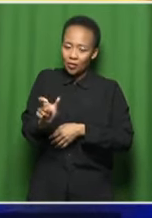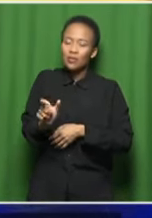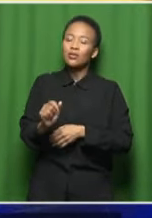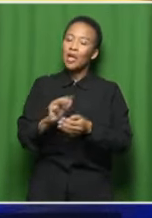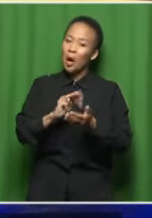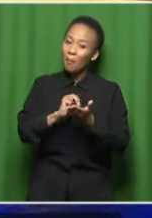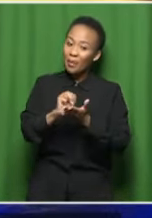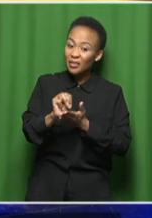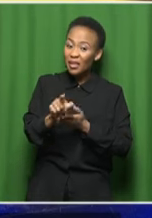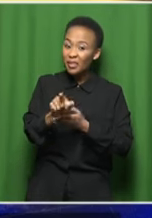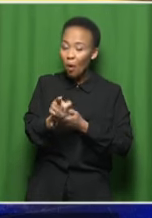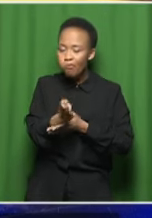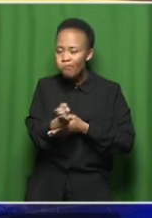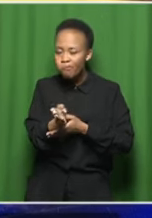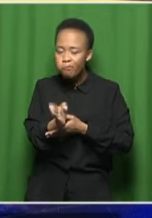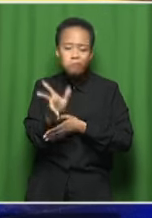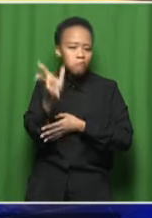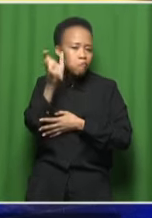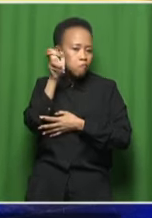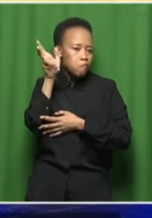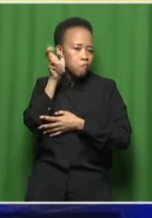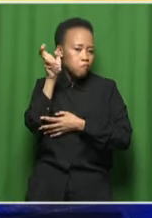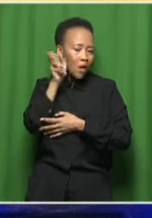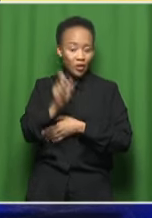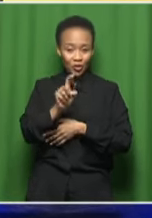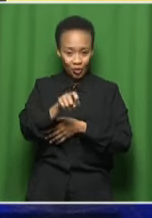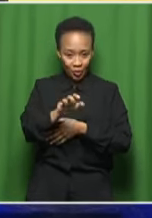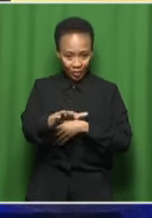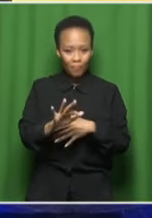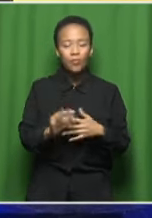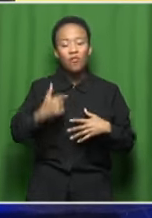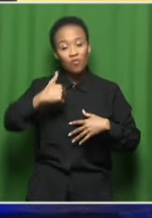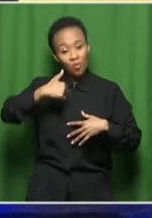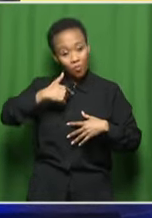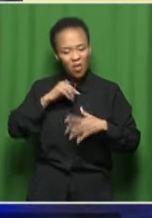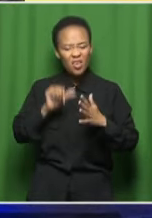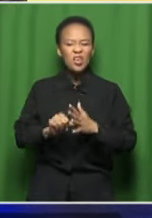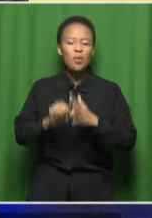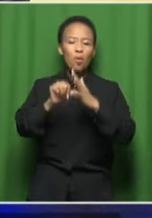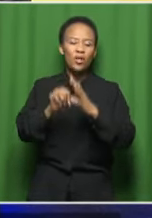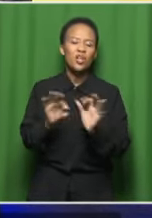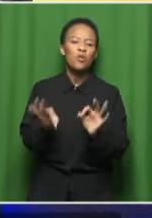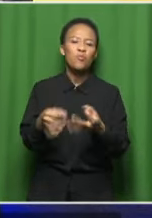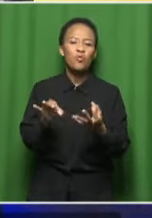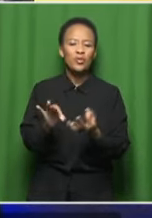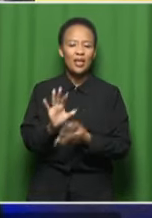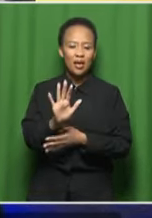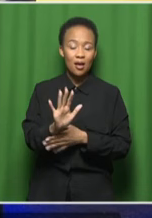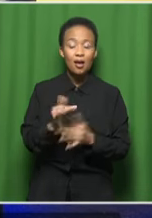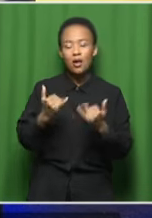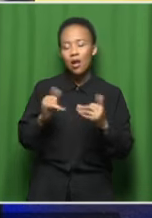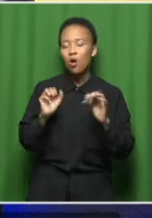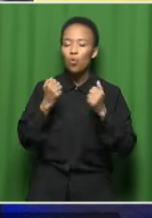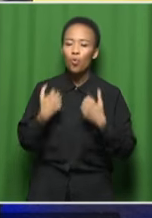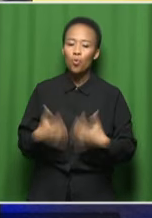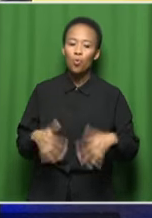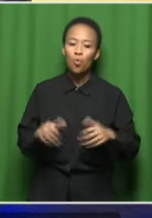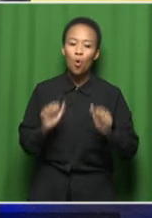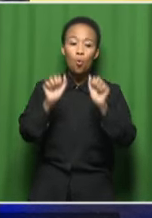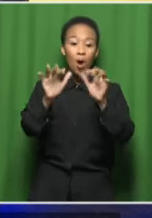messaging in the notes. So for me, very important genre, and it's wonderful to see the resurgence